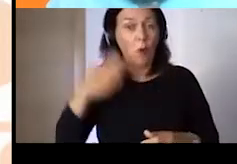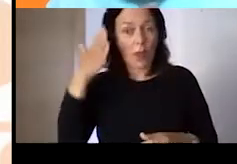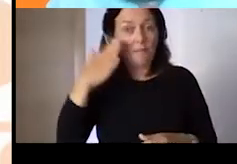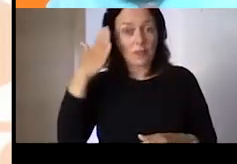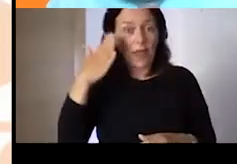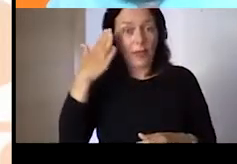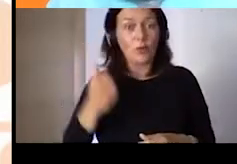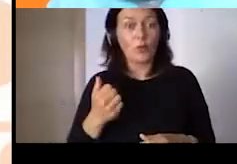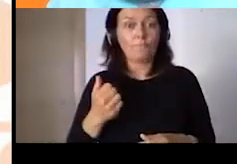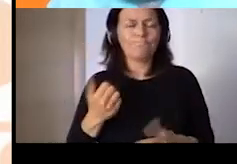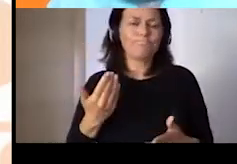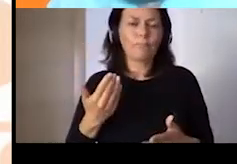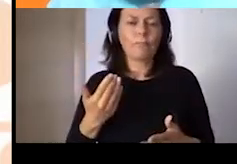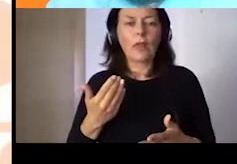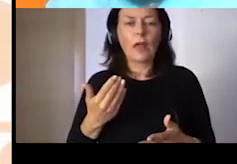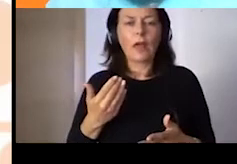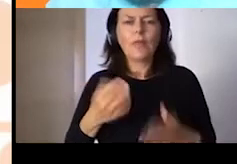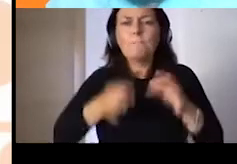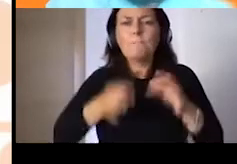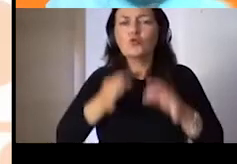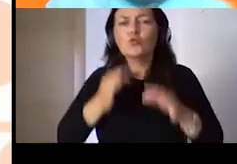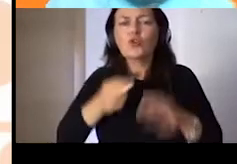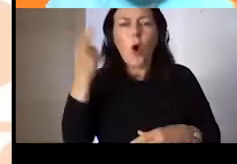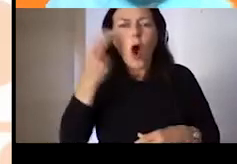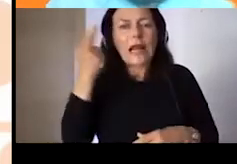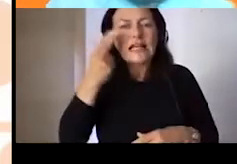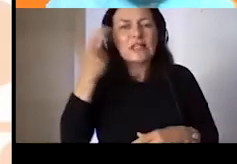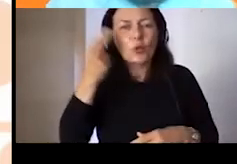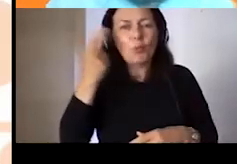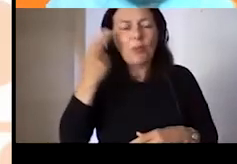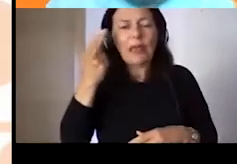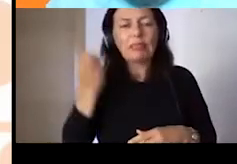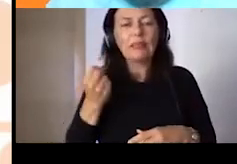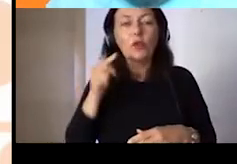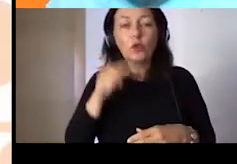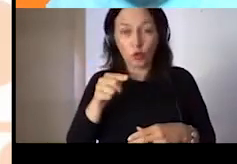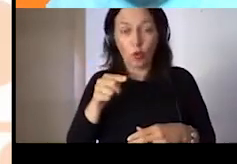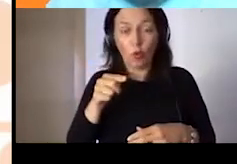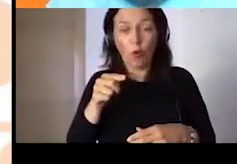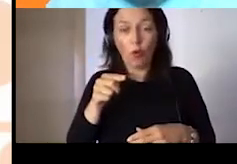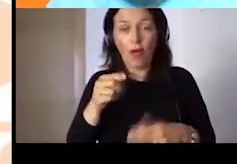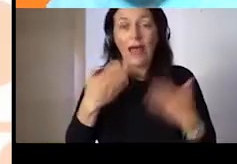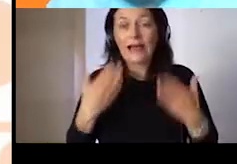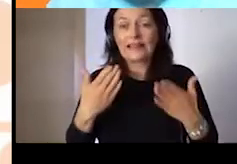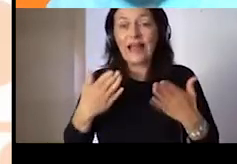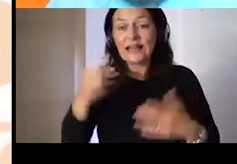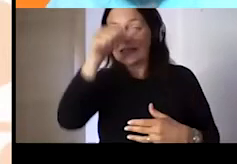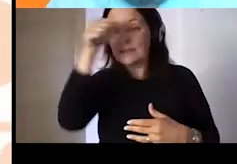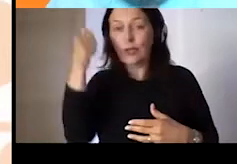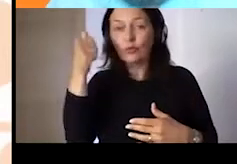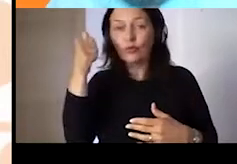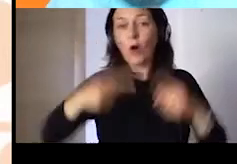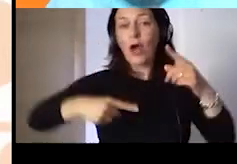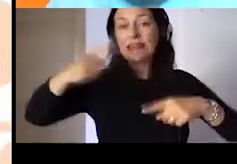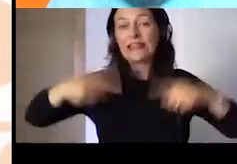basic digital skills can really impact on the not